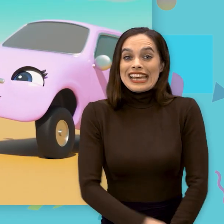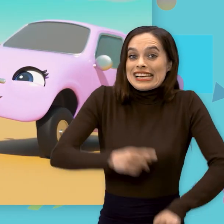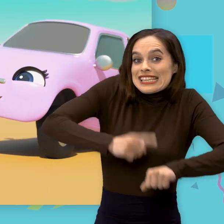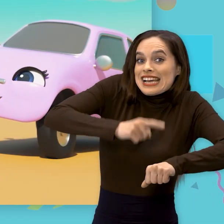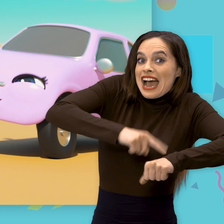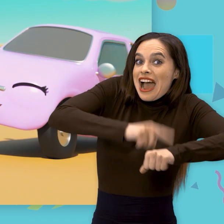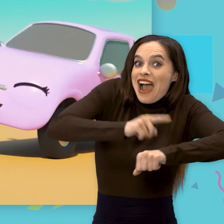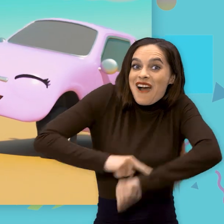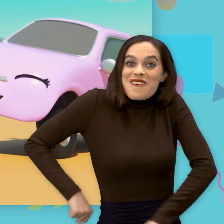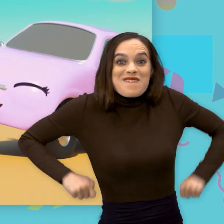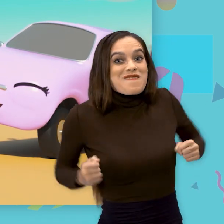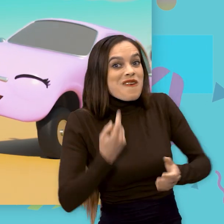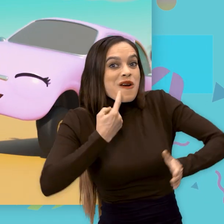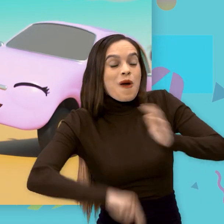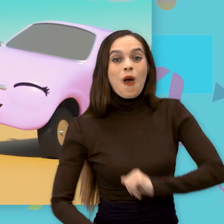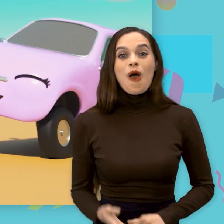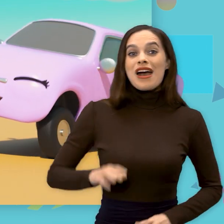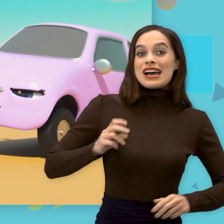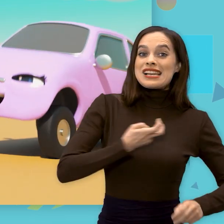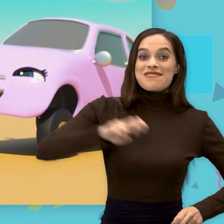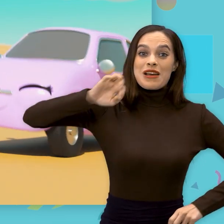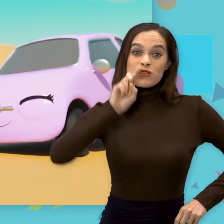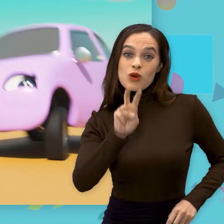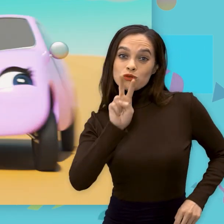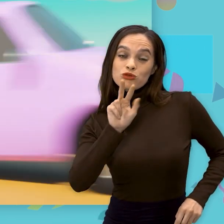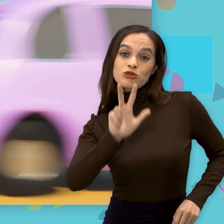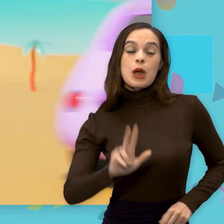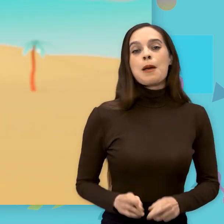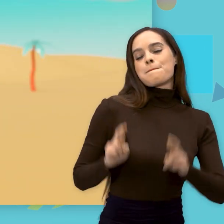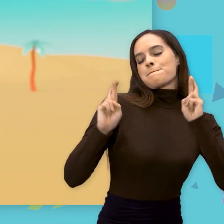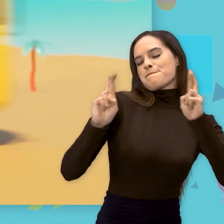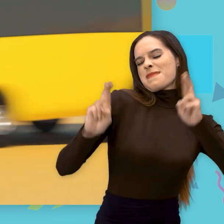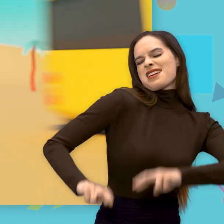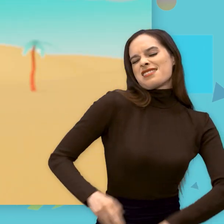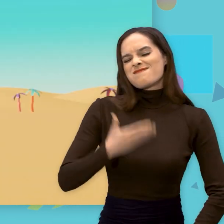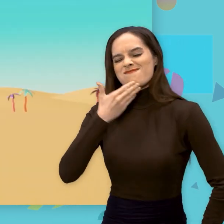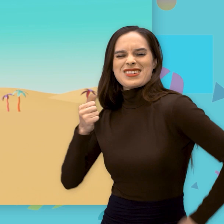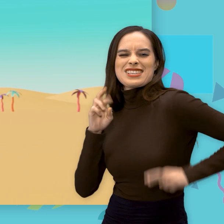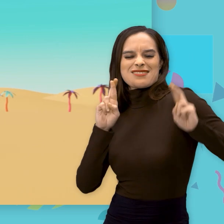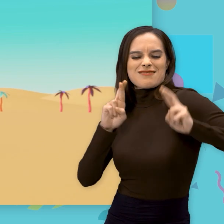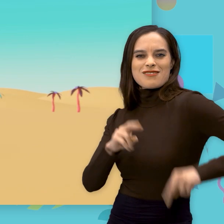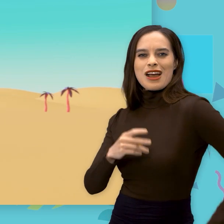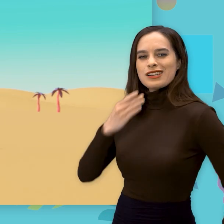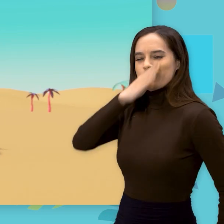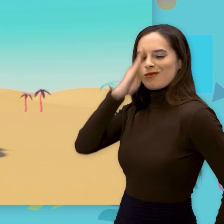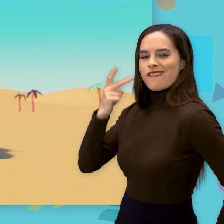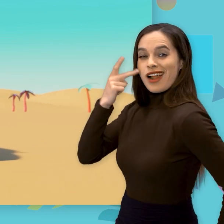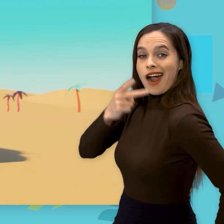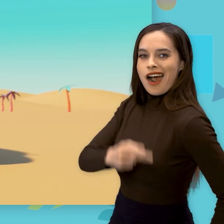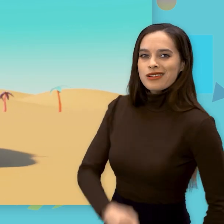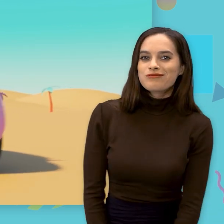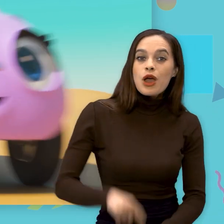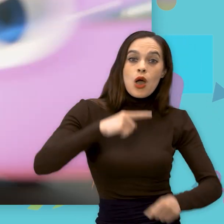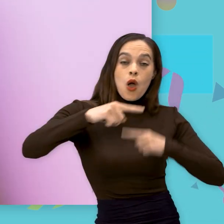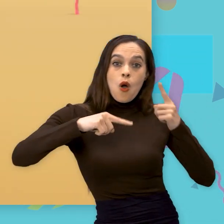Time for an adventure, one, two, three We're the best friends that you ever did see